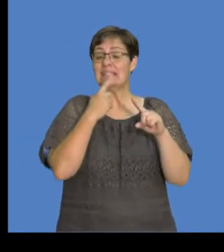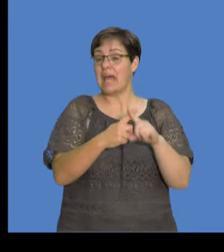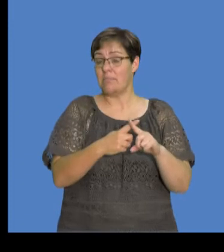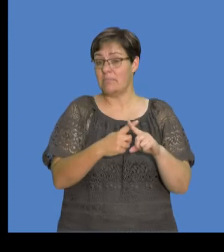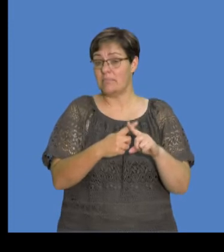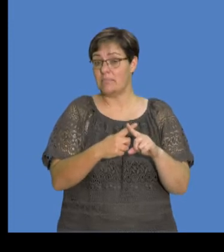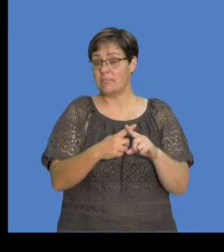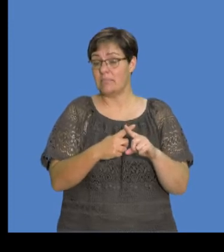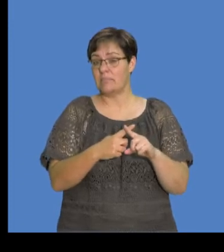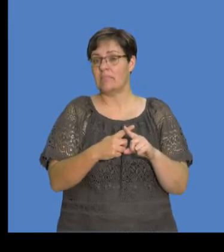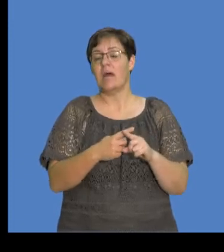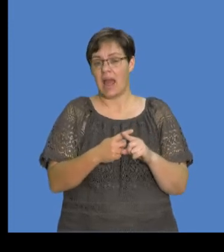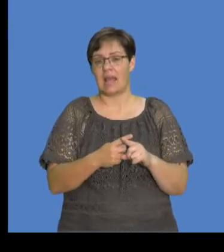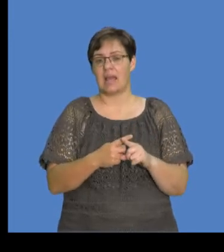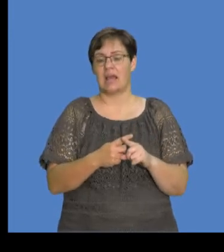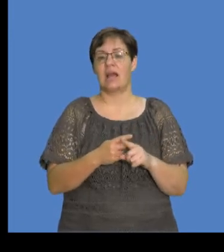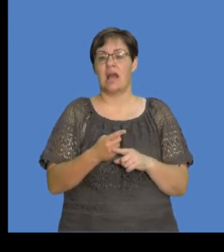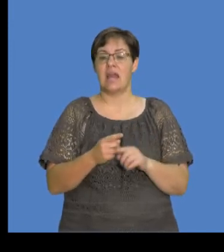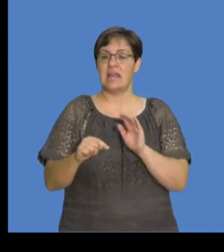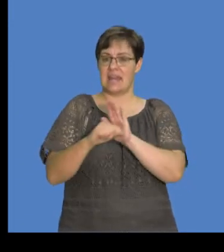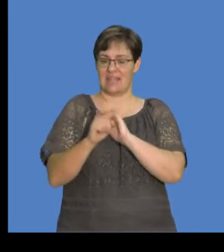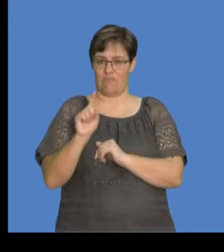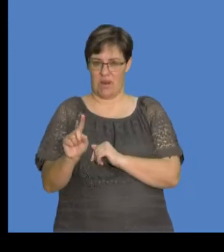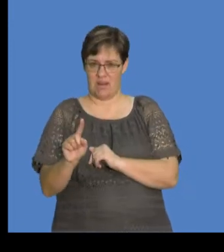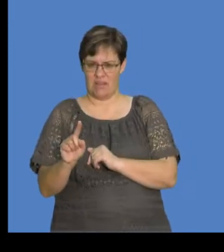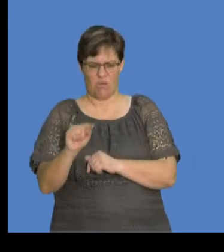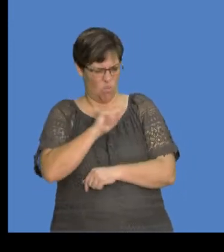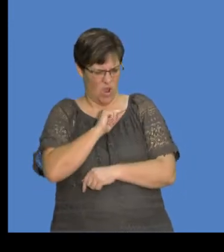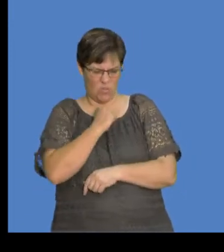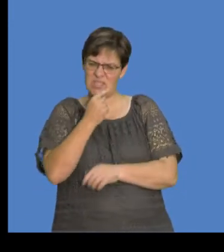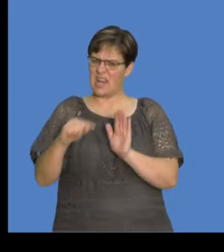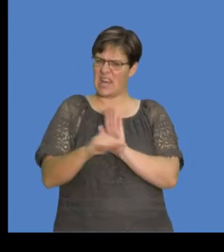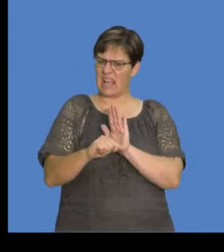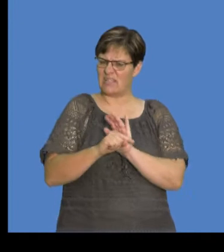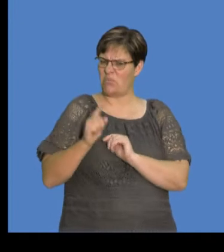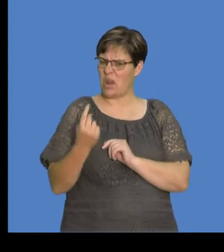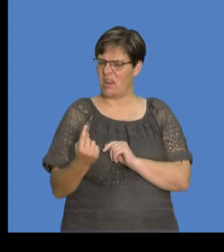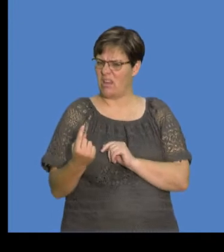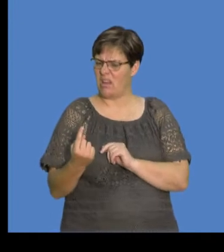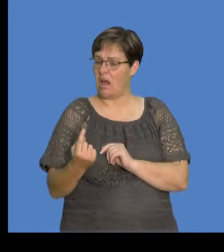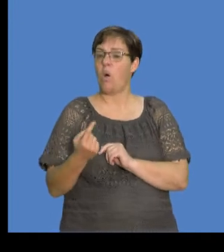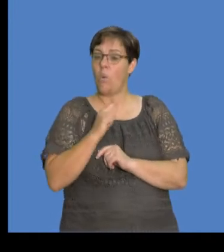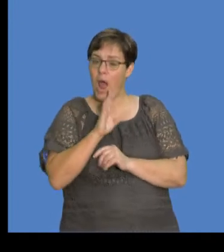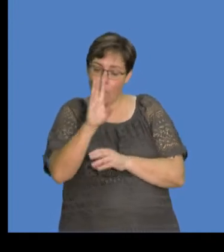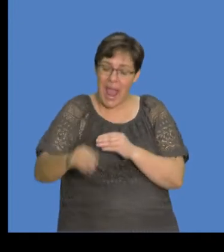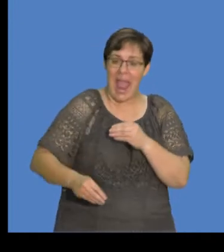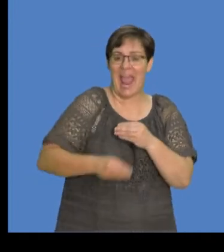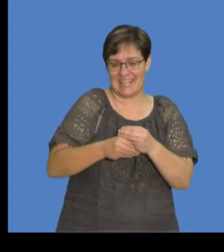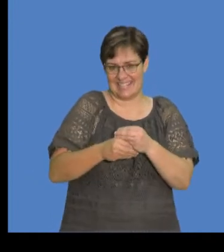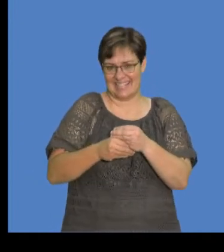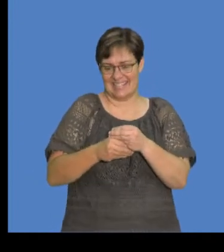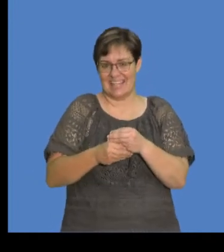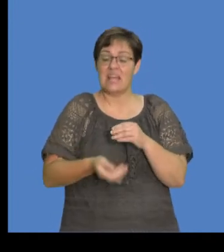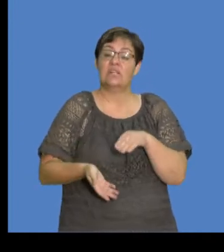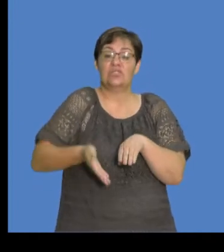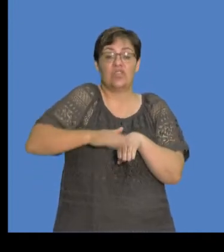We multiply this by the elementary charge, negative 1. Why are we saying negative in this case? It's because we are